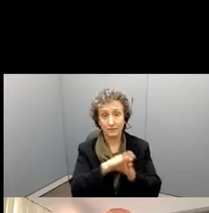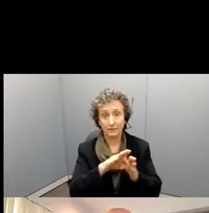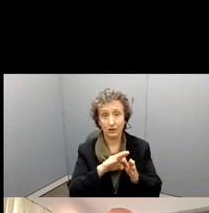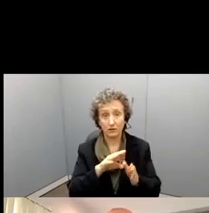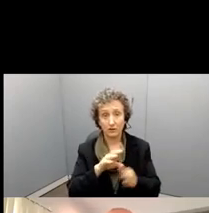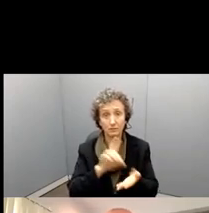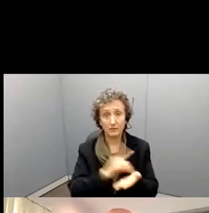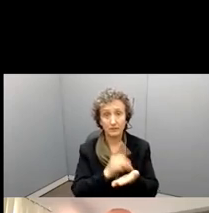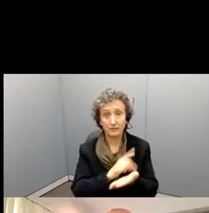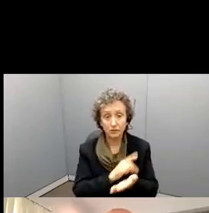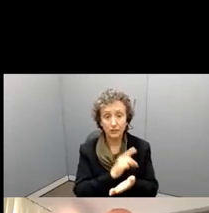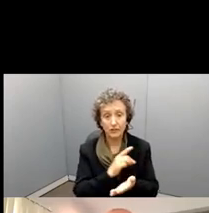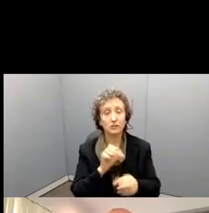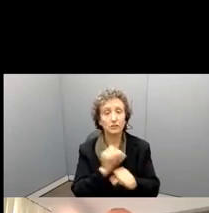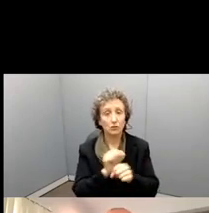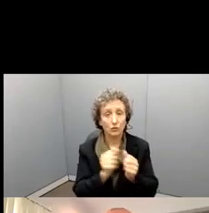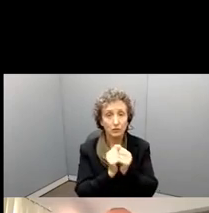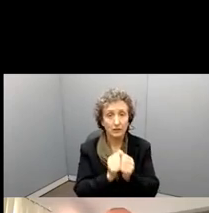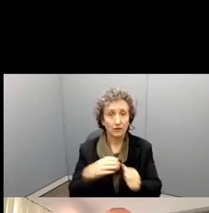this proposal.